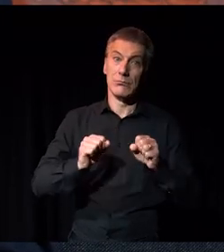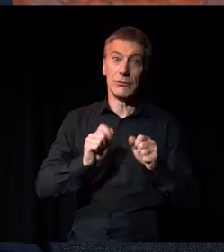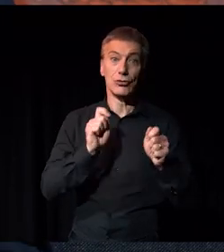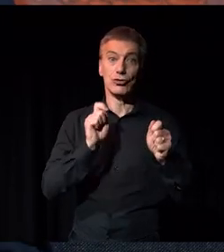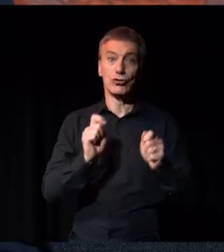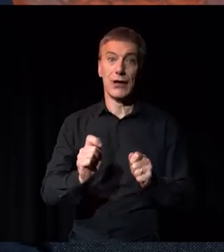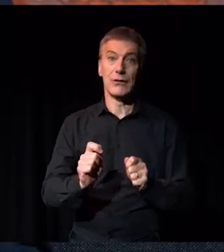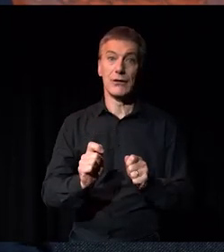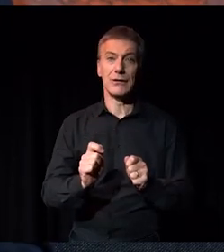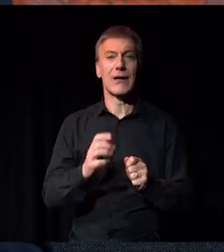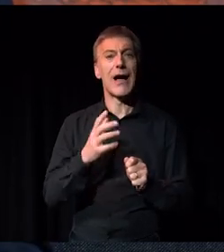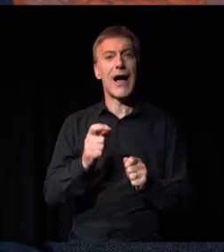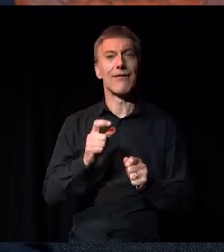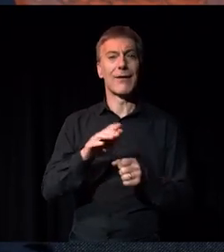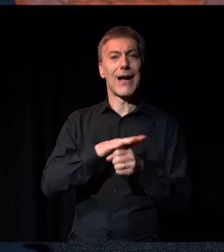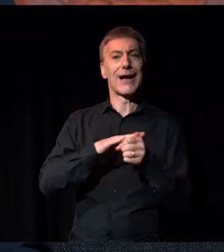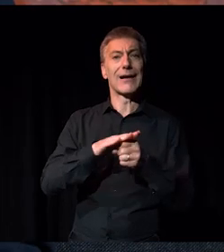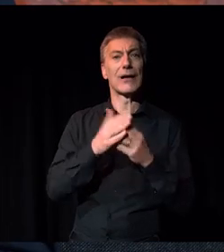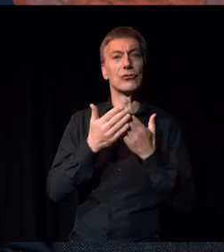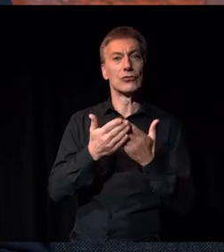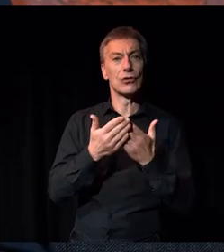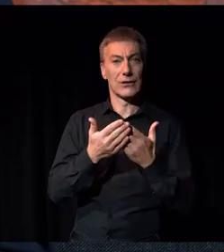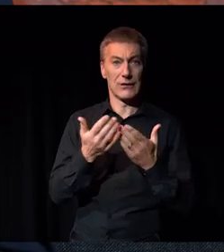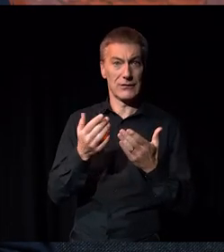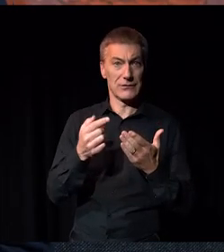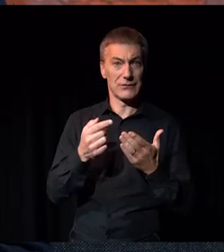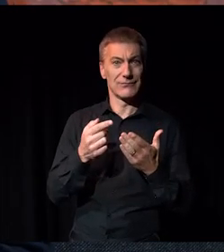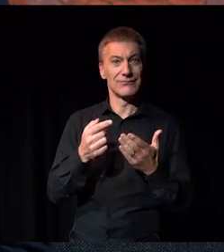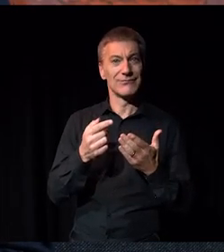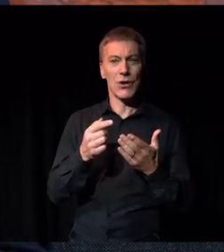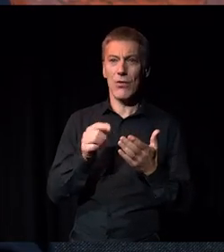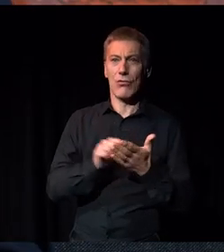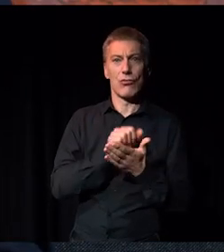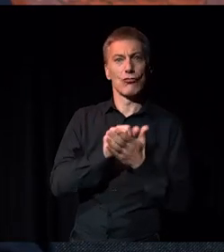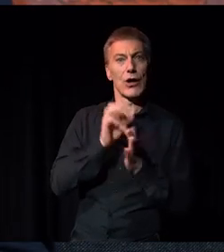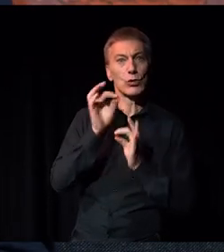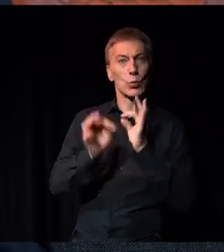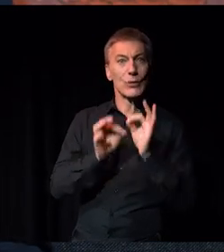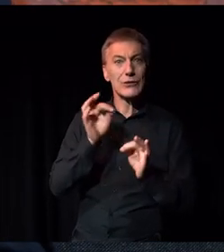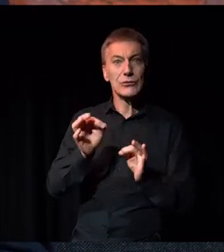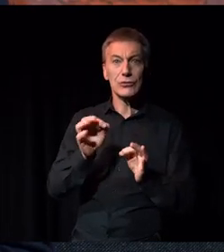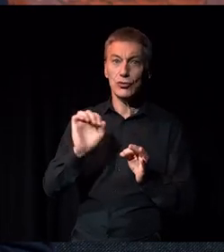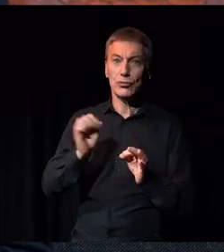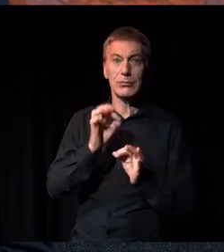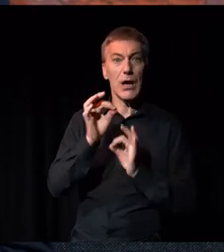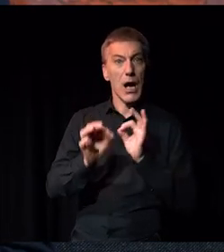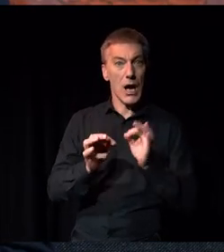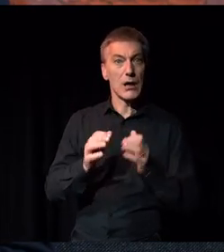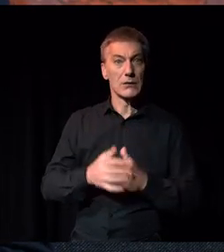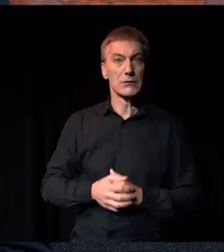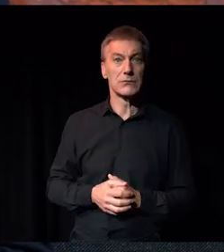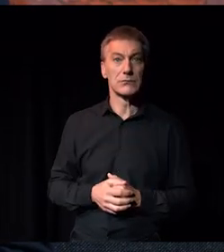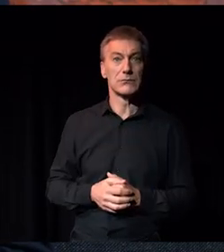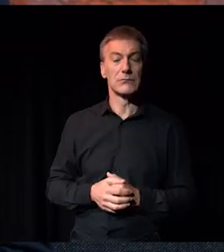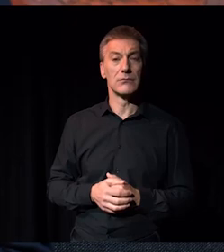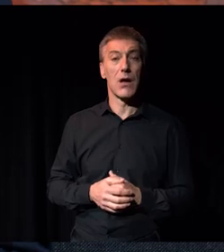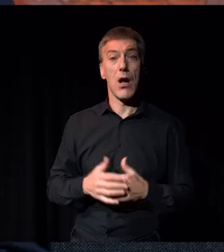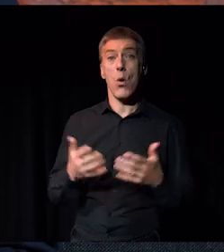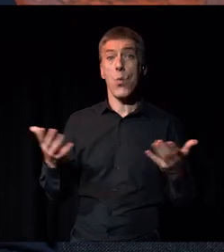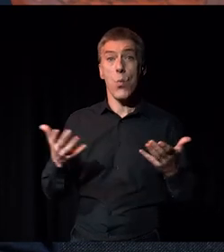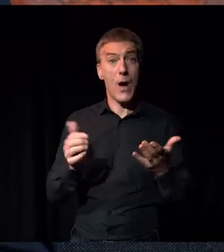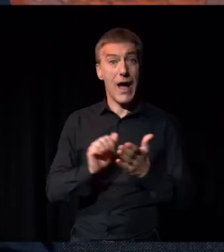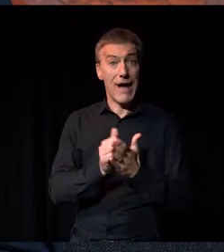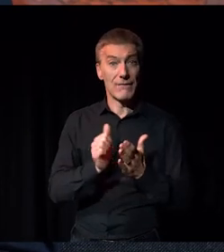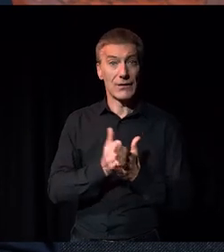a range of case studies. The questions you need to ask where you can advertise,